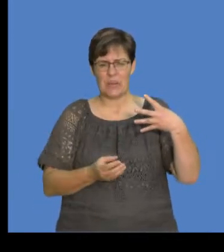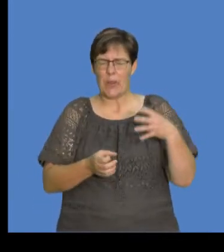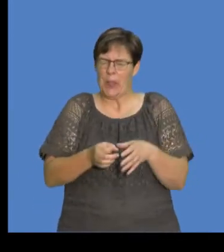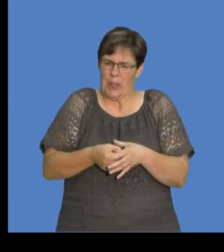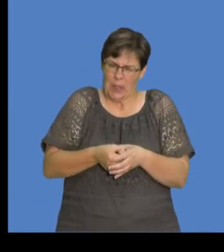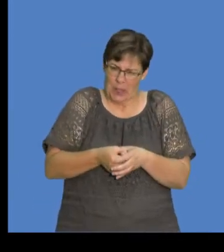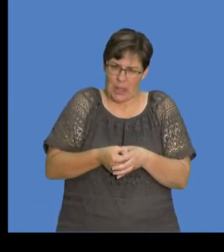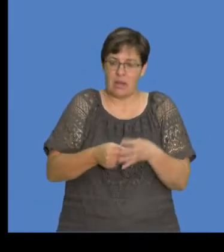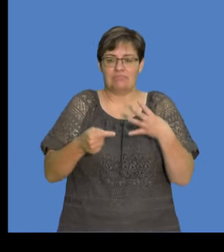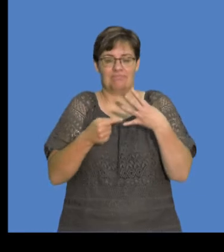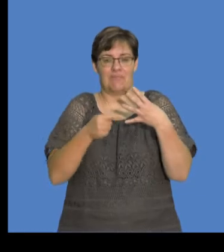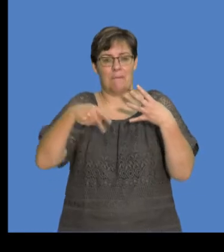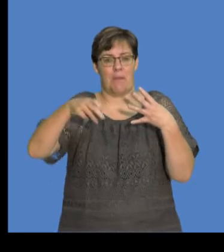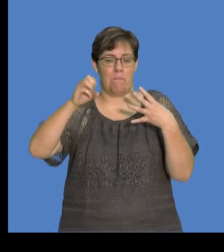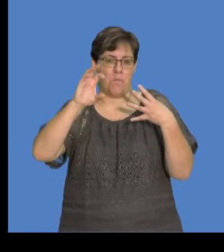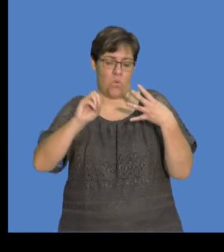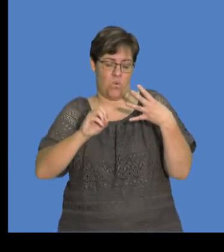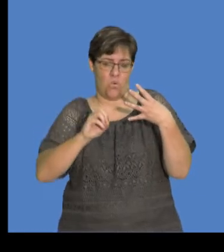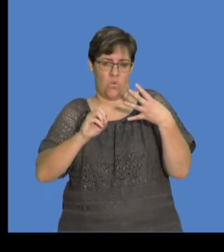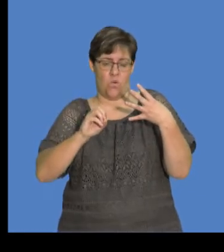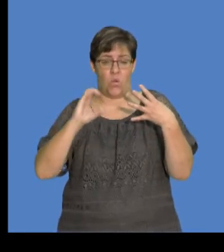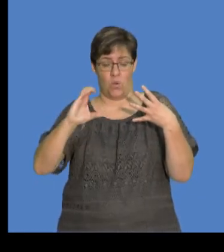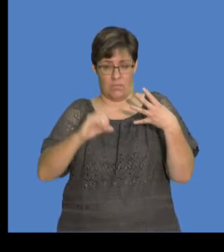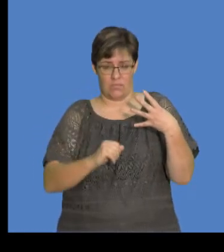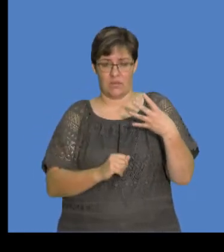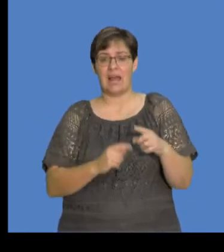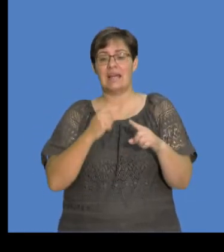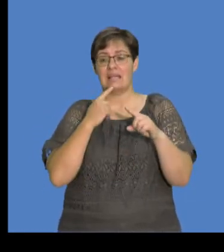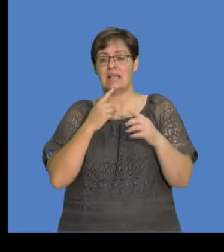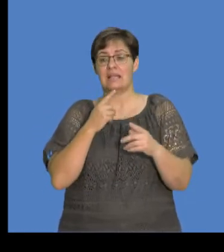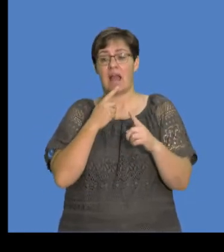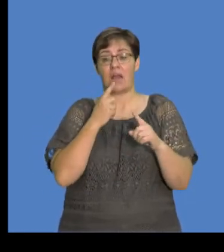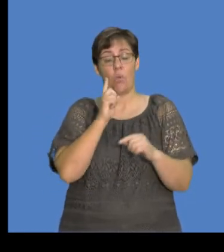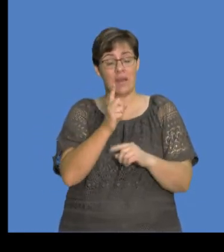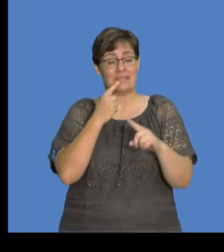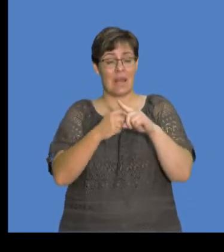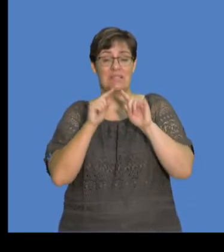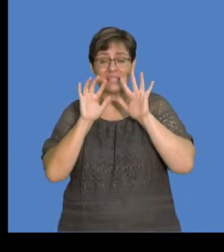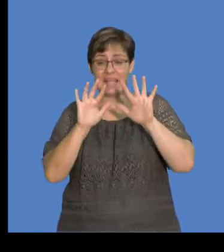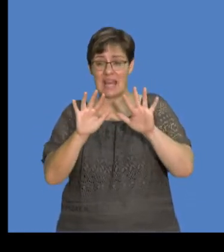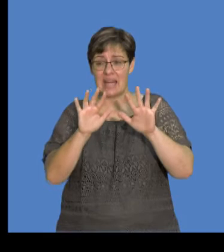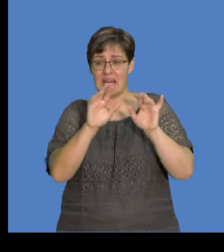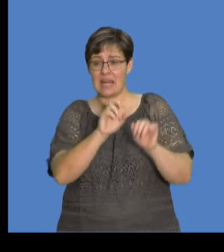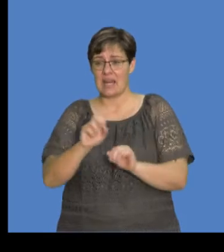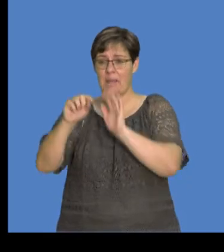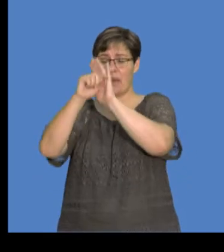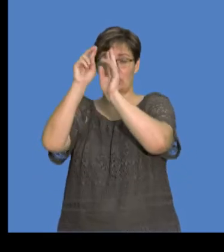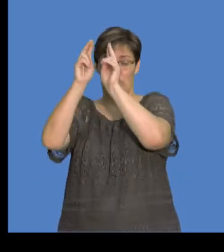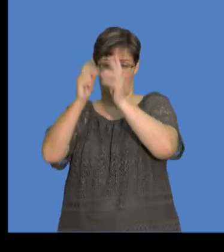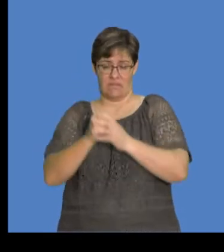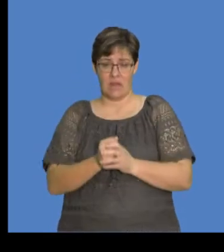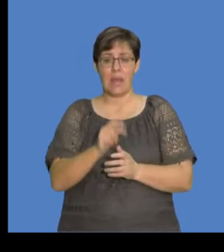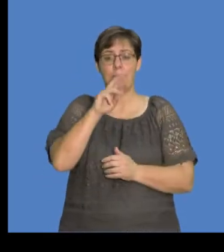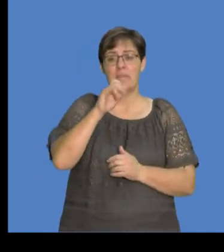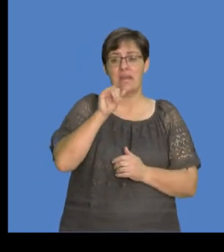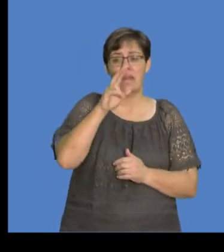common ones, the smallest of them all is a picocoulomb, because we are dividing by 10 exponent 12, okay, which is a very